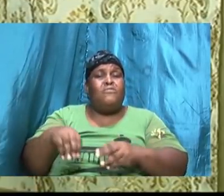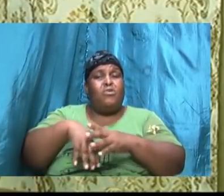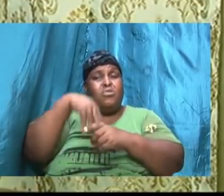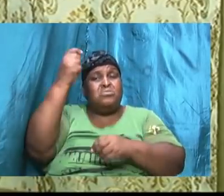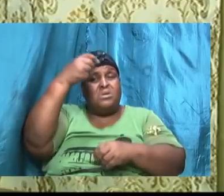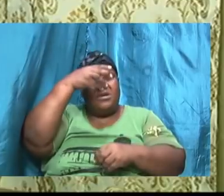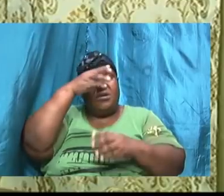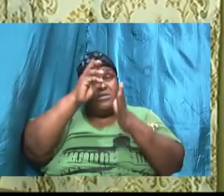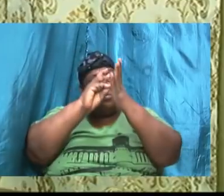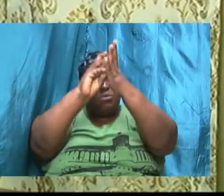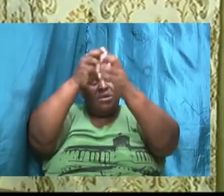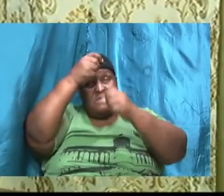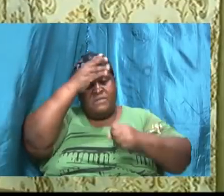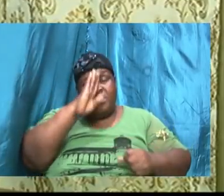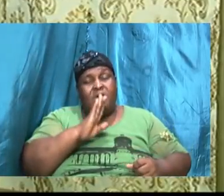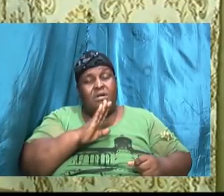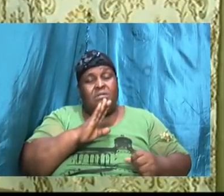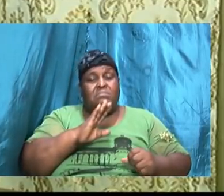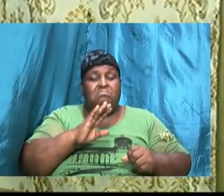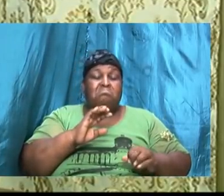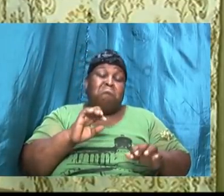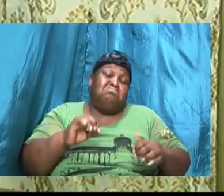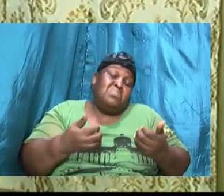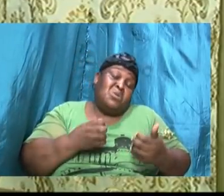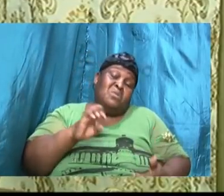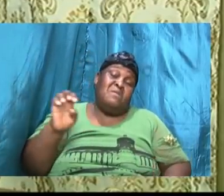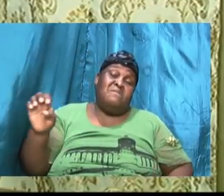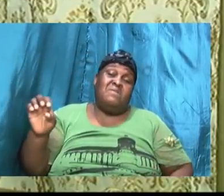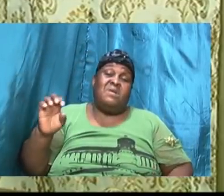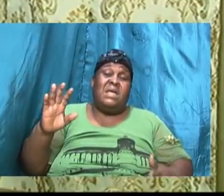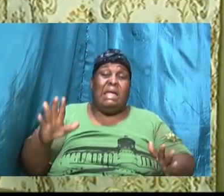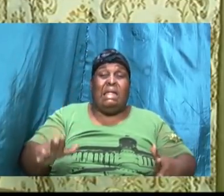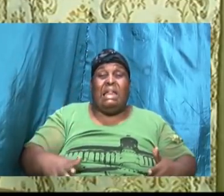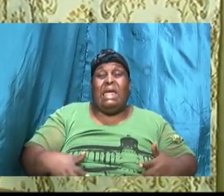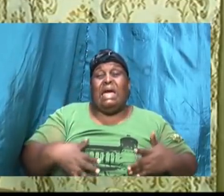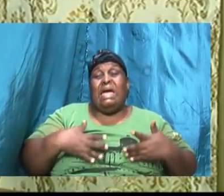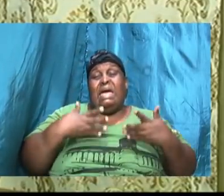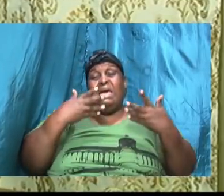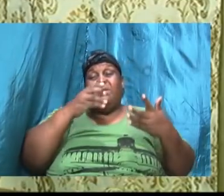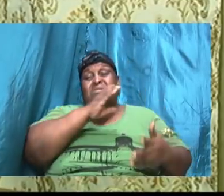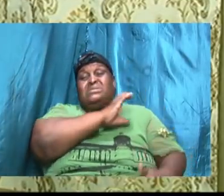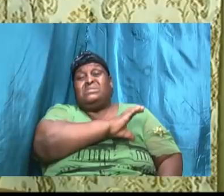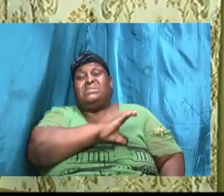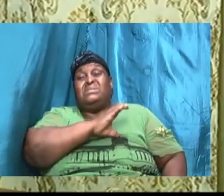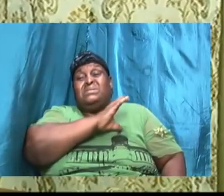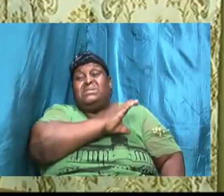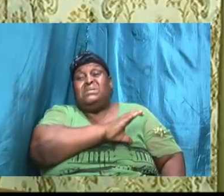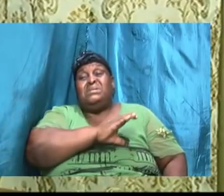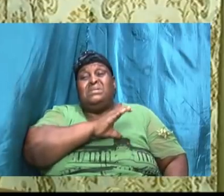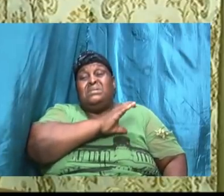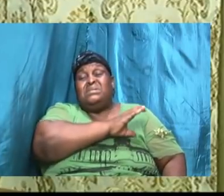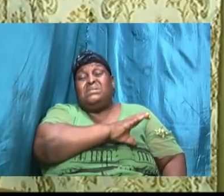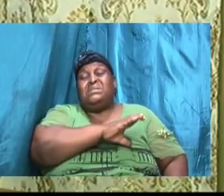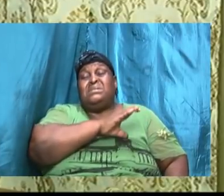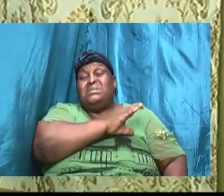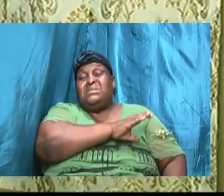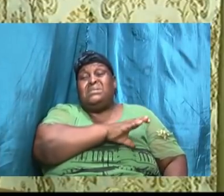however his life was characterized by him frequently